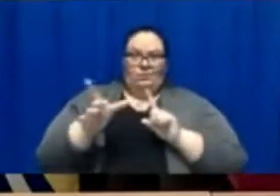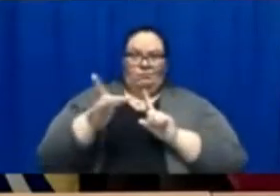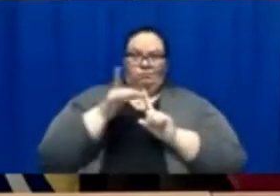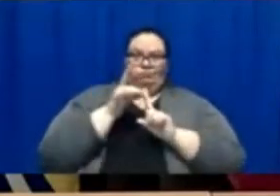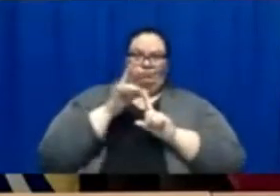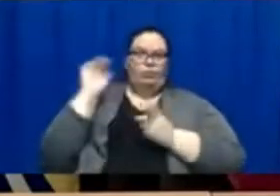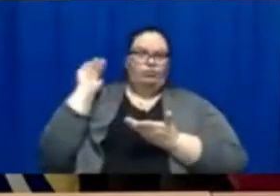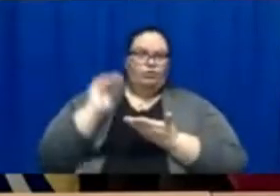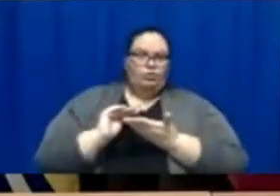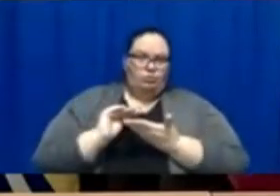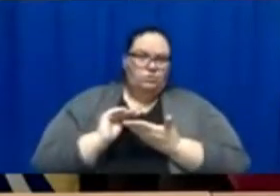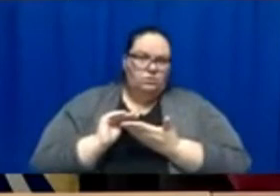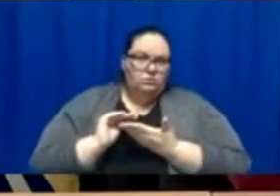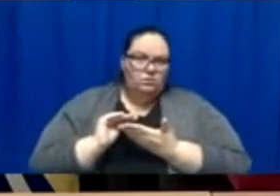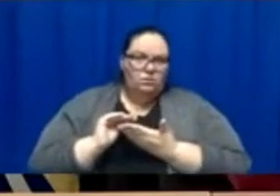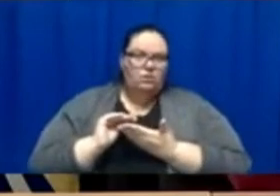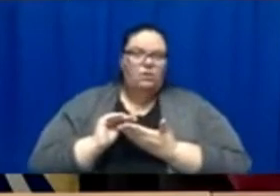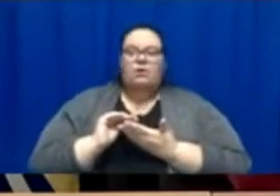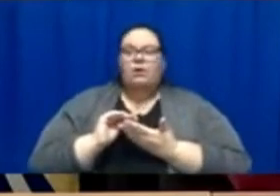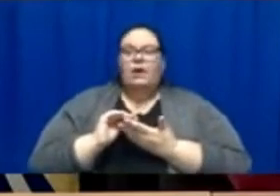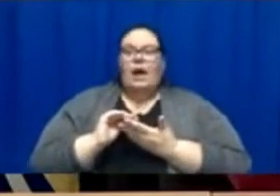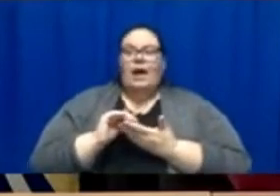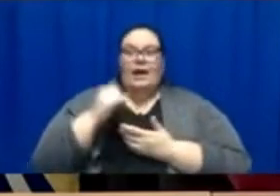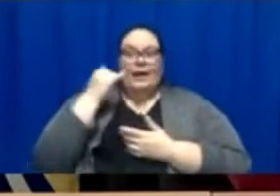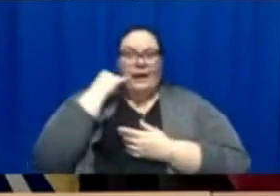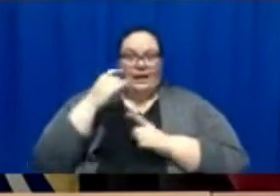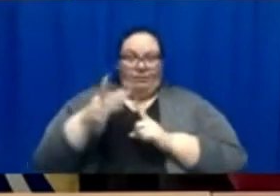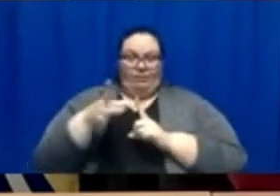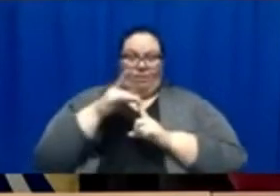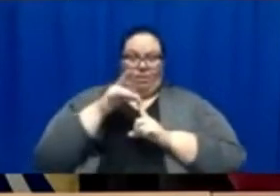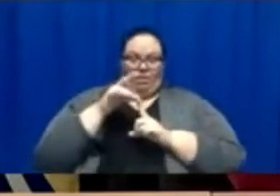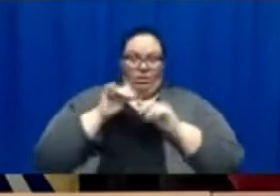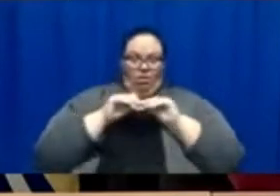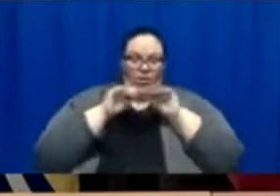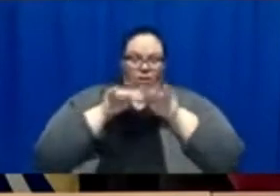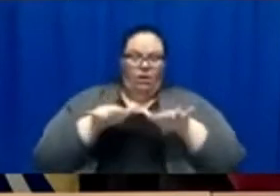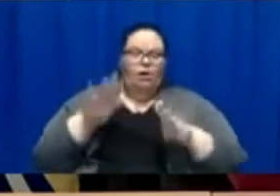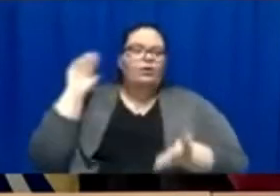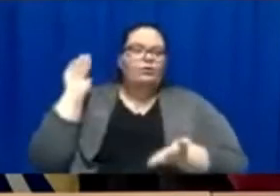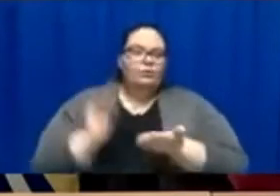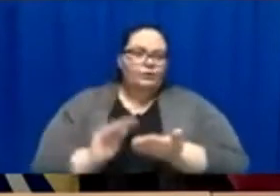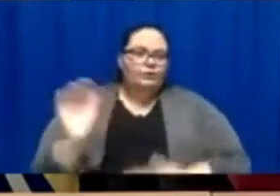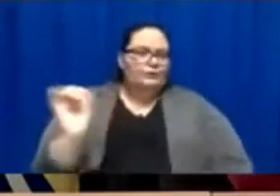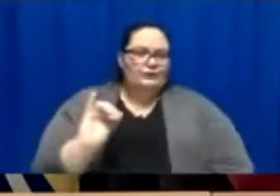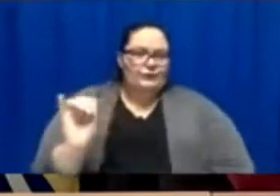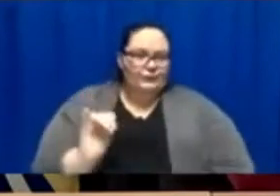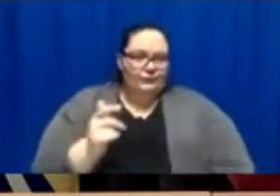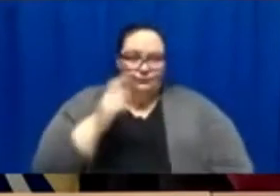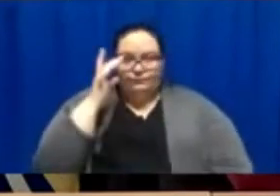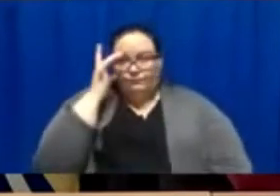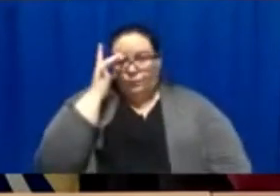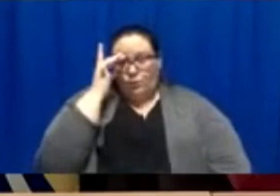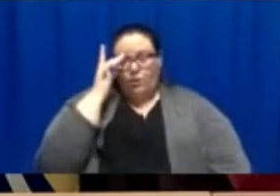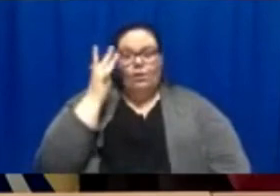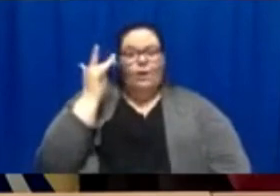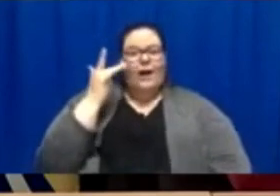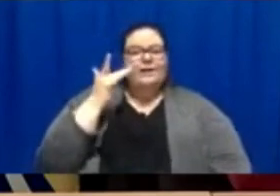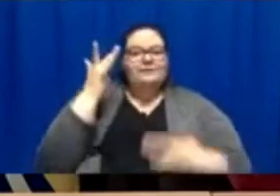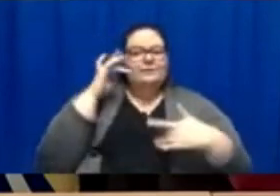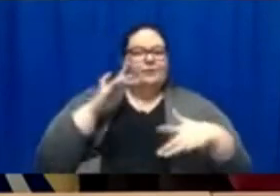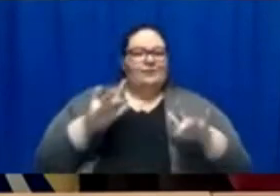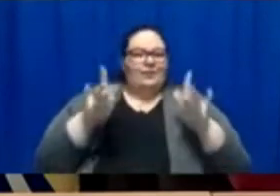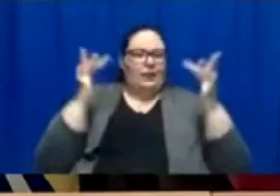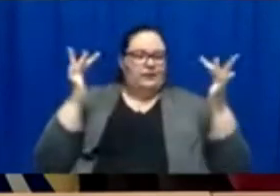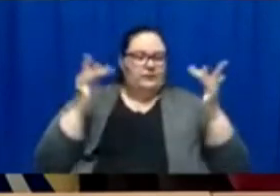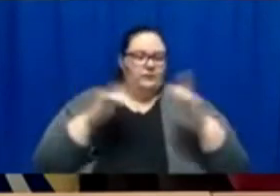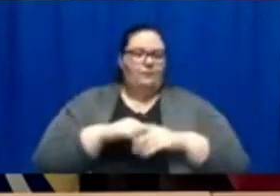So your risk of contracting COVID in the first place, your risk of transmitting is lower. So and again, with the Delta variant and other